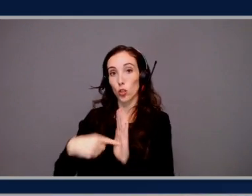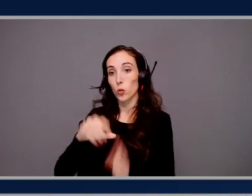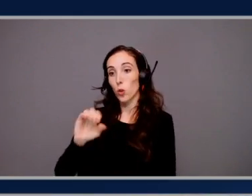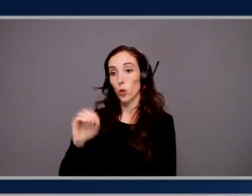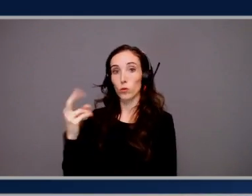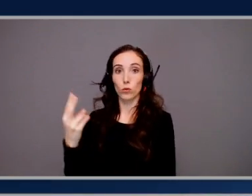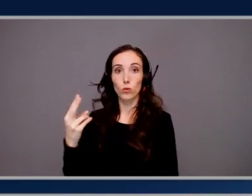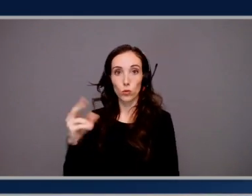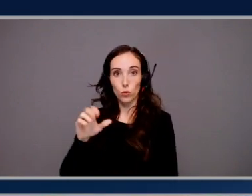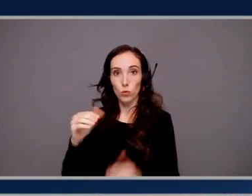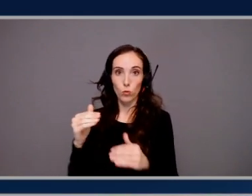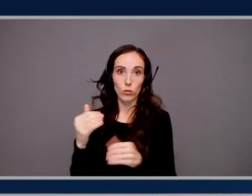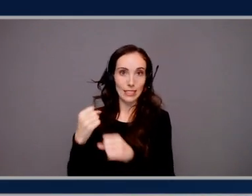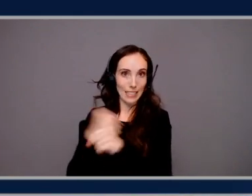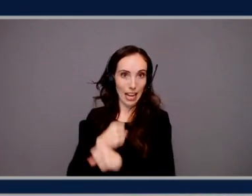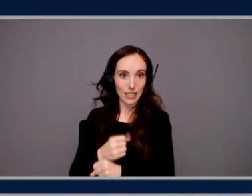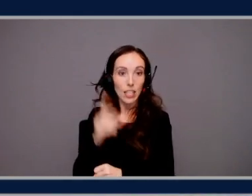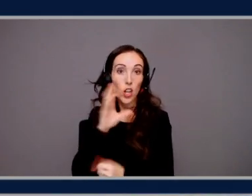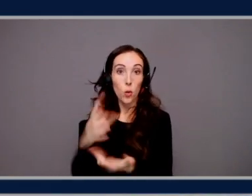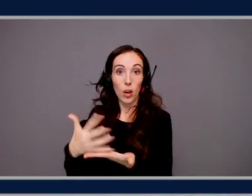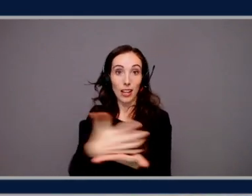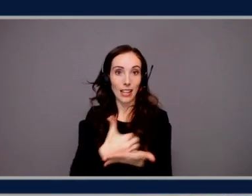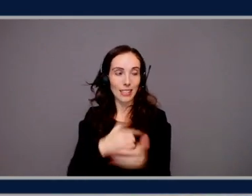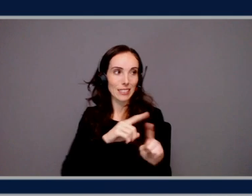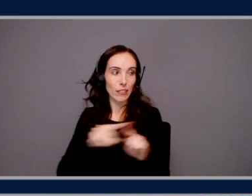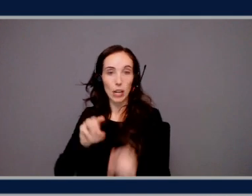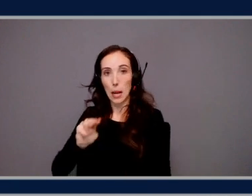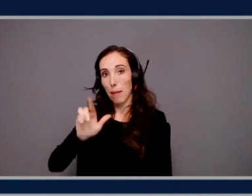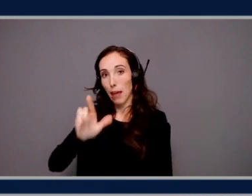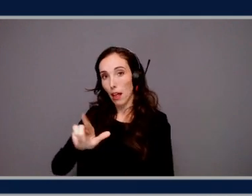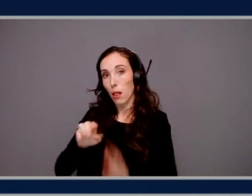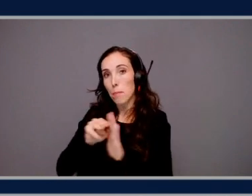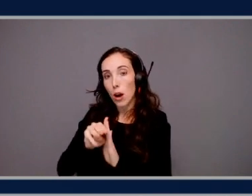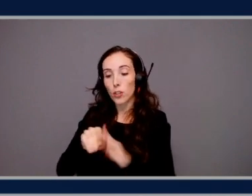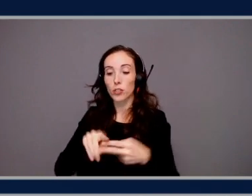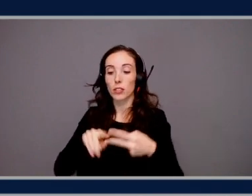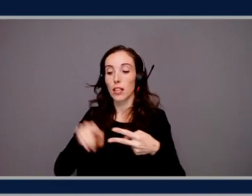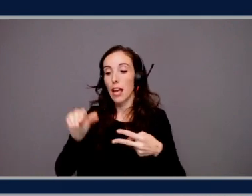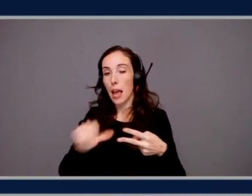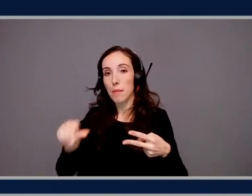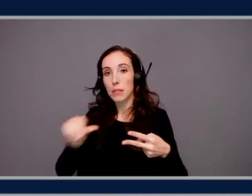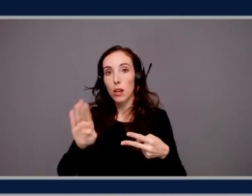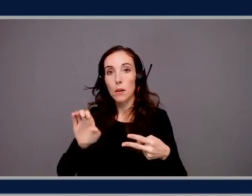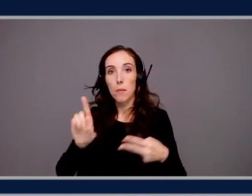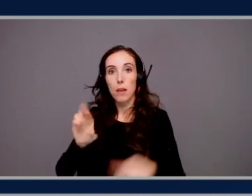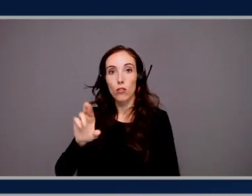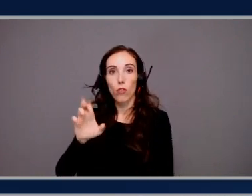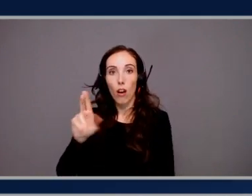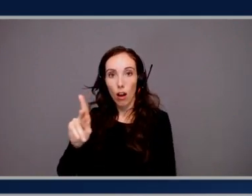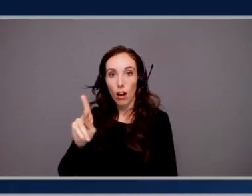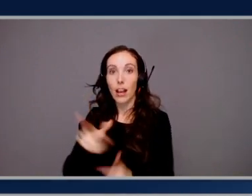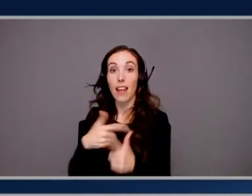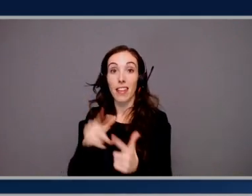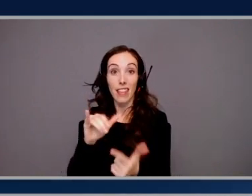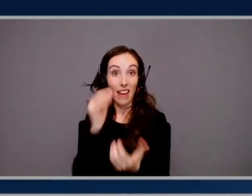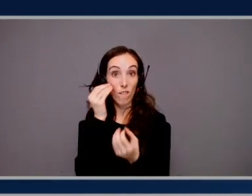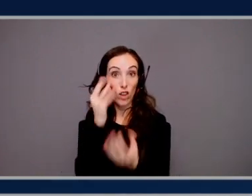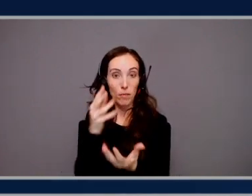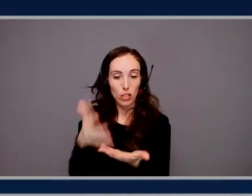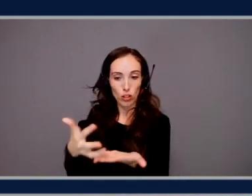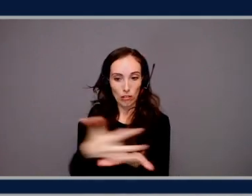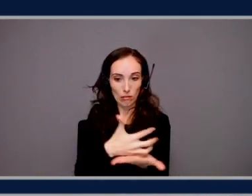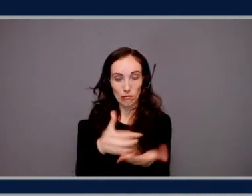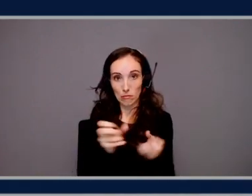data lake. And then that gets processed to a collection of different ML models as well as Amazon Bedrock. Okay. That information is given to scientists, know, different